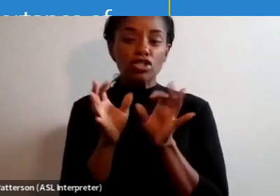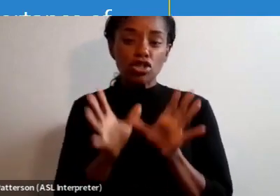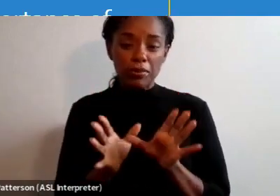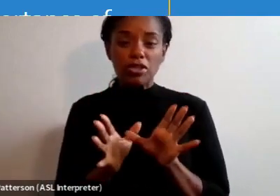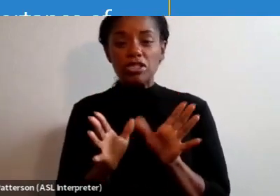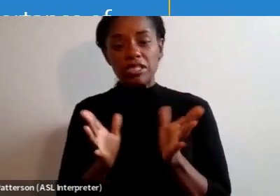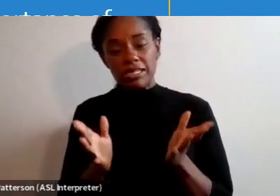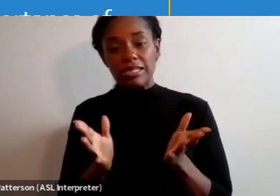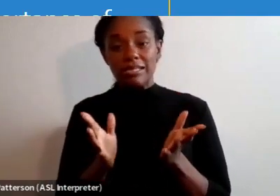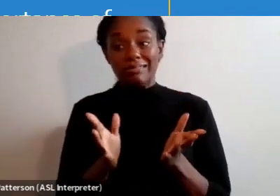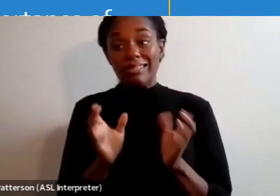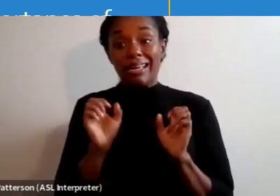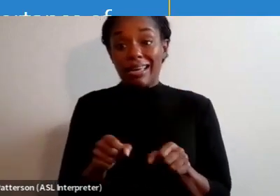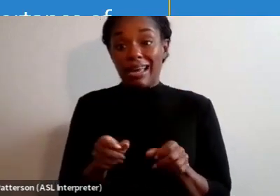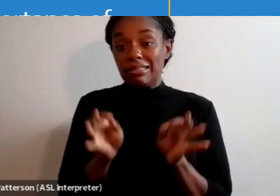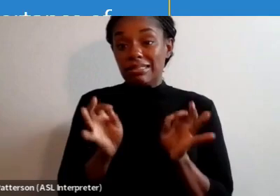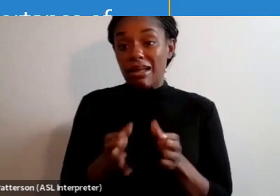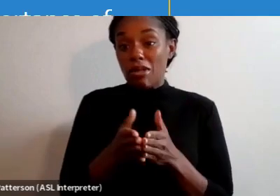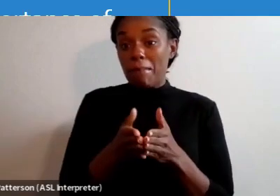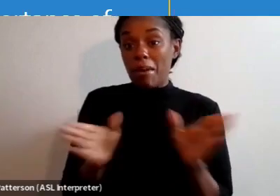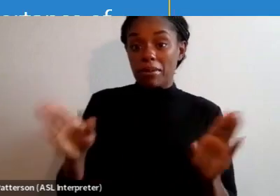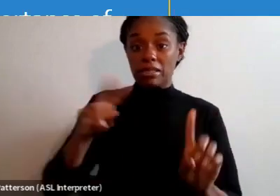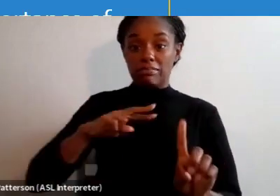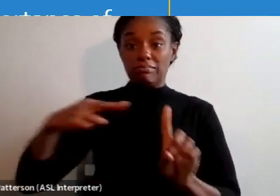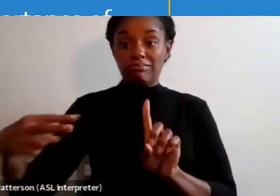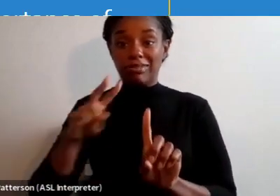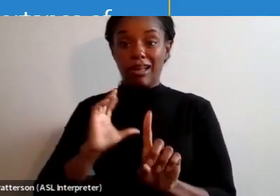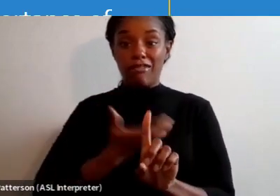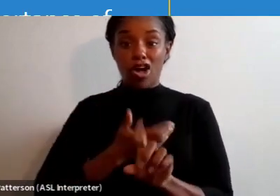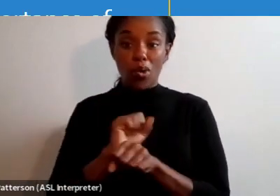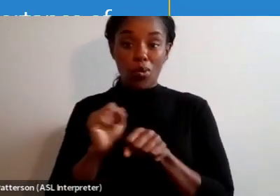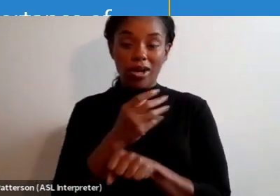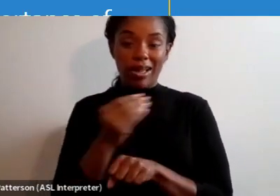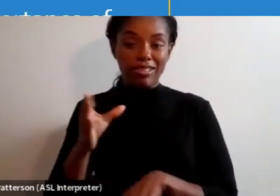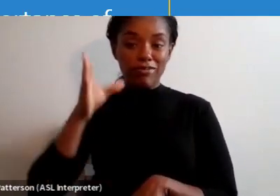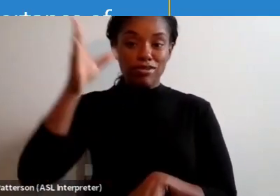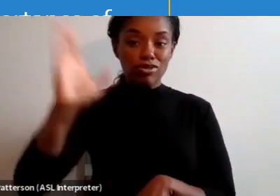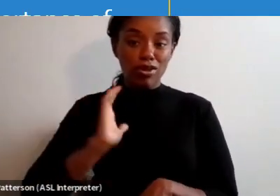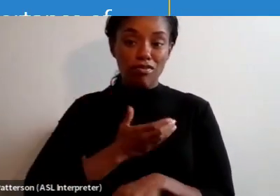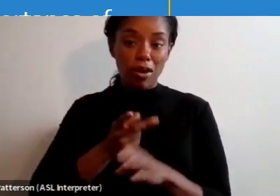determine the public perception of our work and perhaps even the future of our profession.